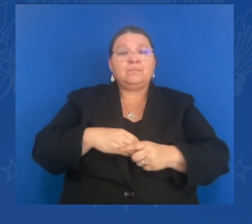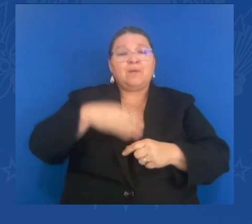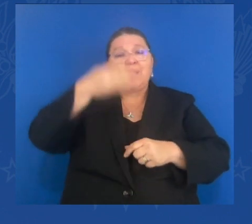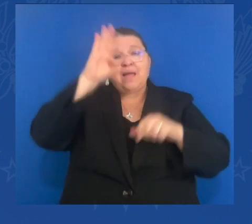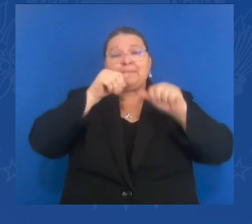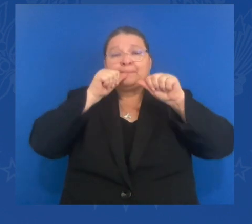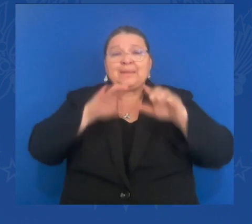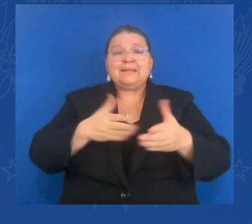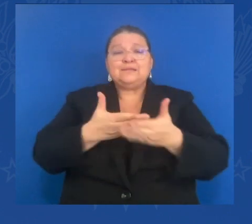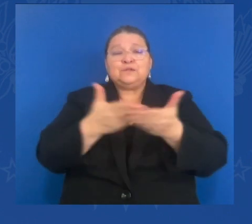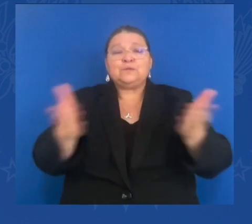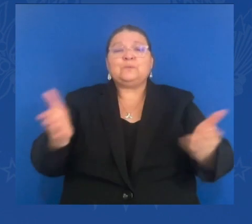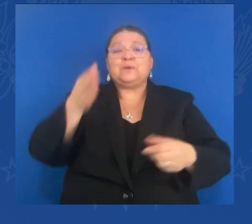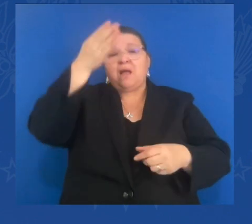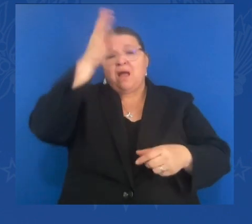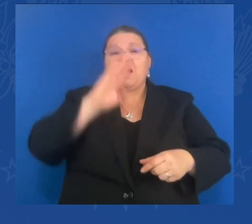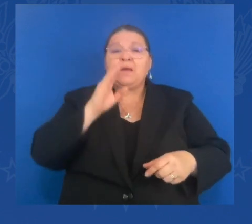troops.